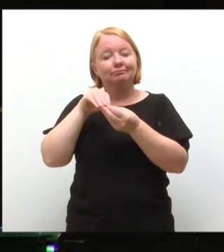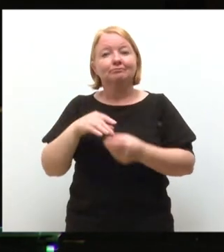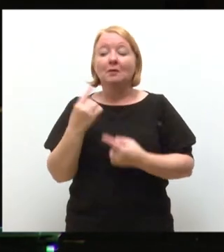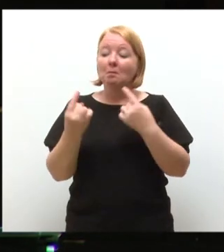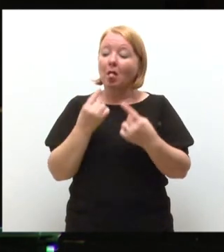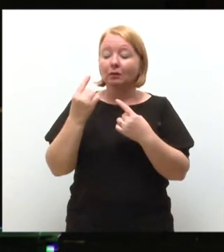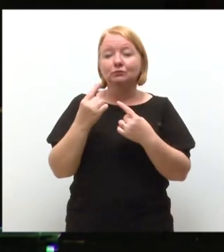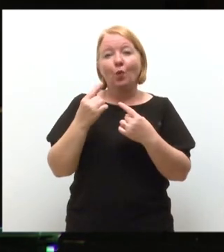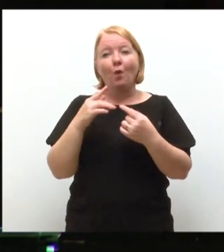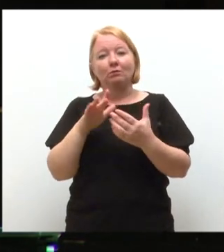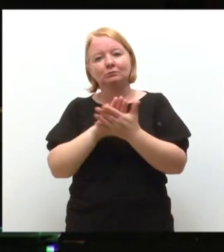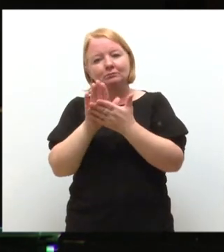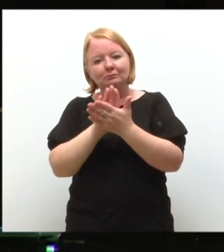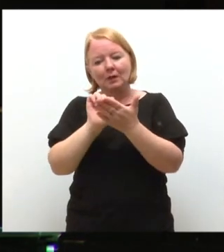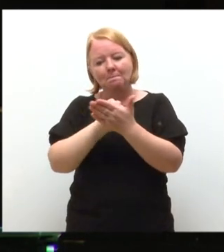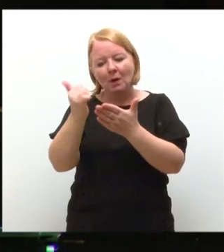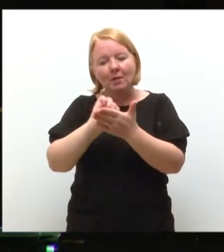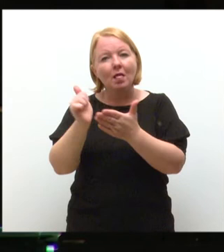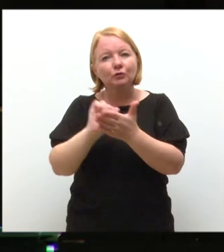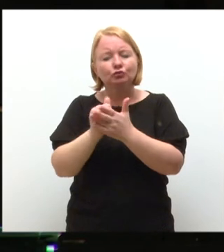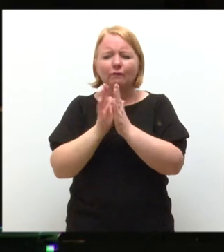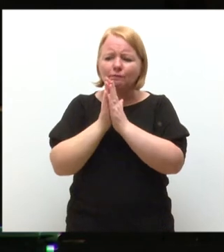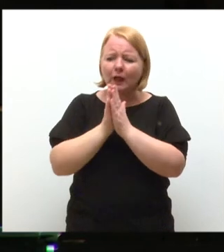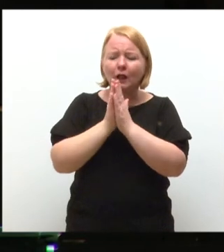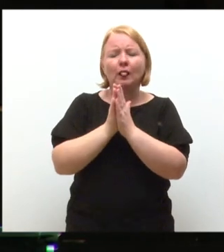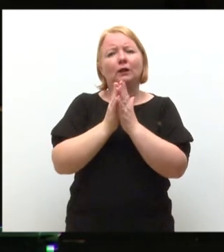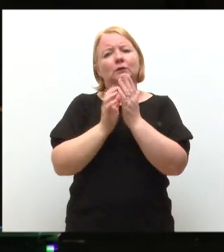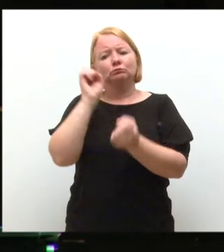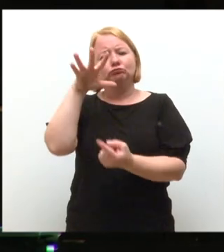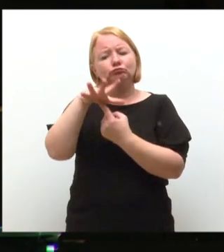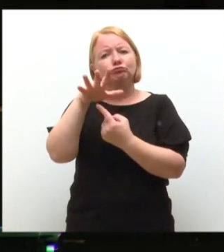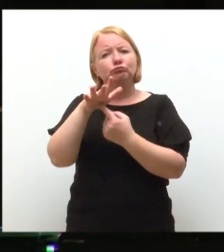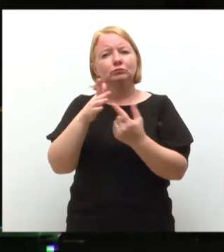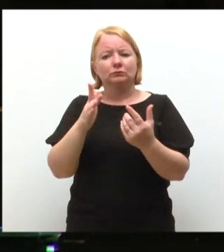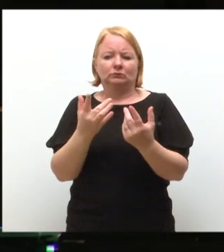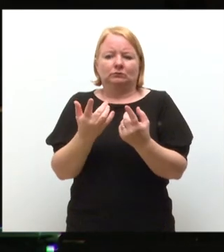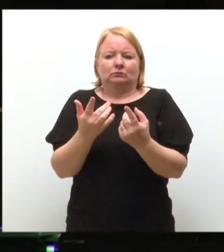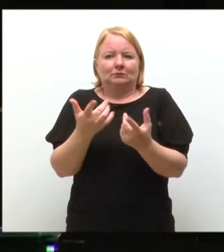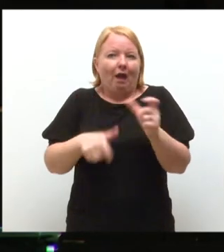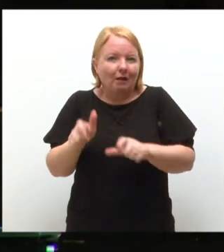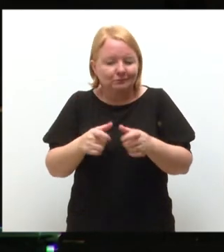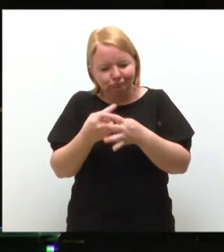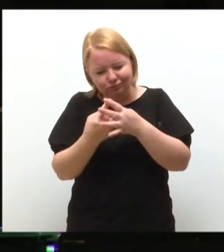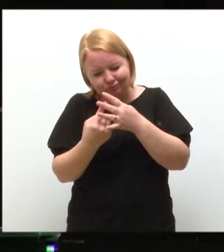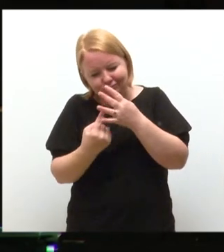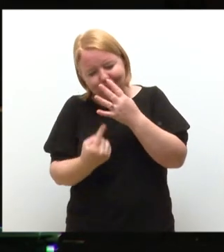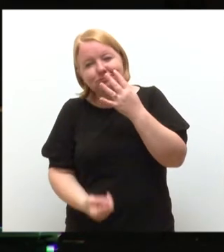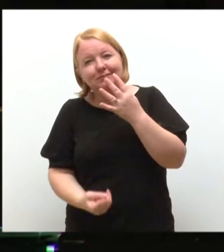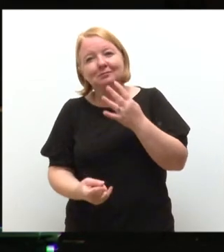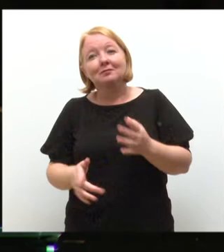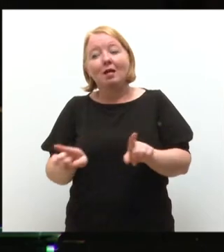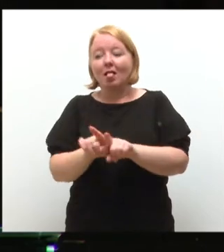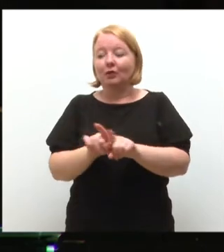Quaker, publishing over 30 papers on faith, contemporary issues, and science, in addition to her prodigious scientific